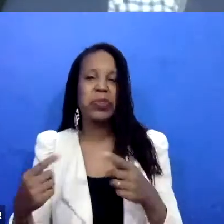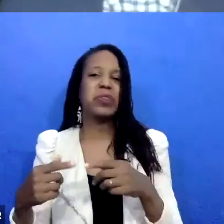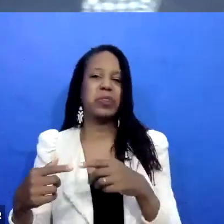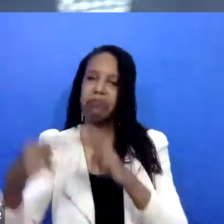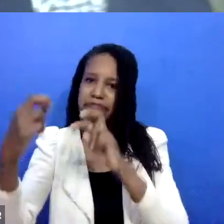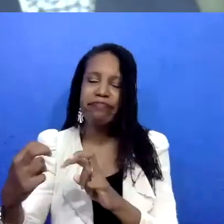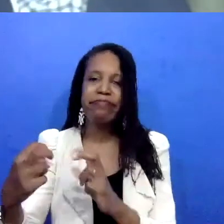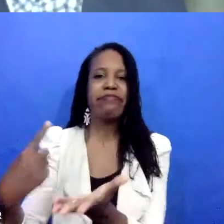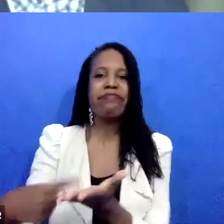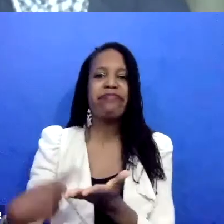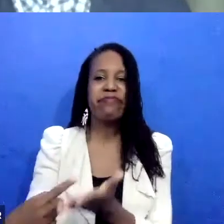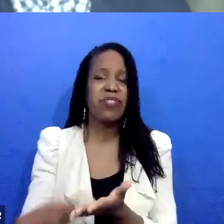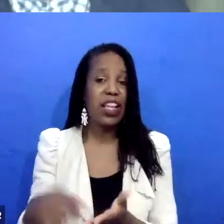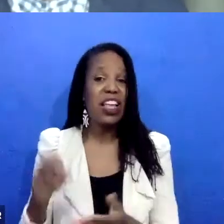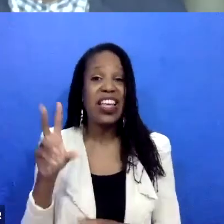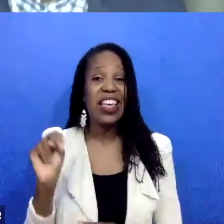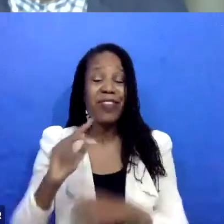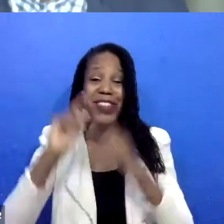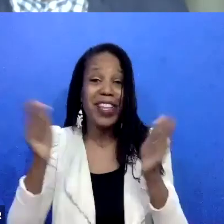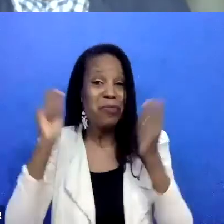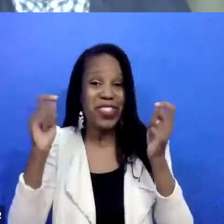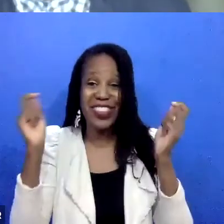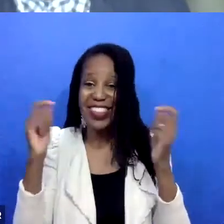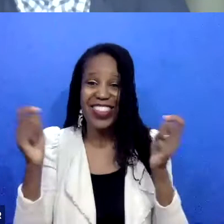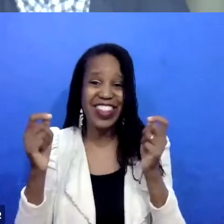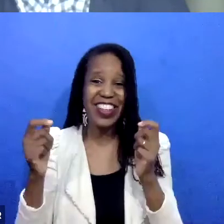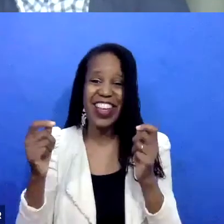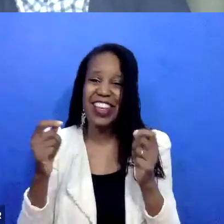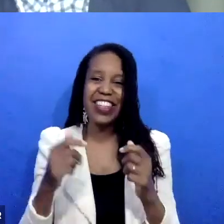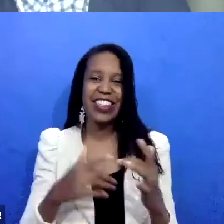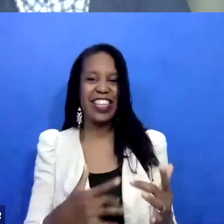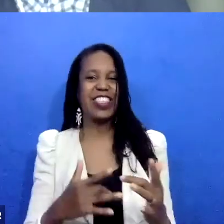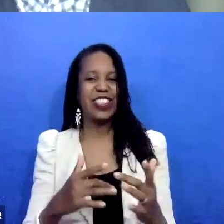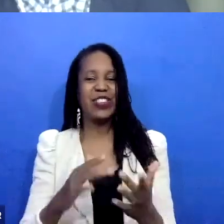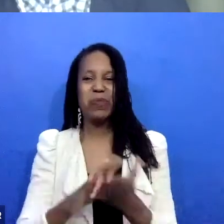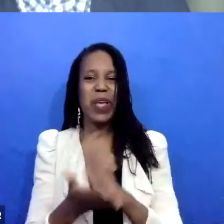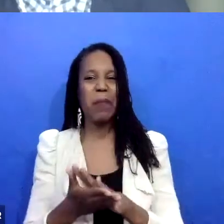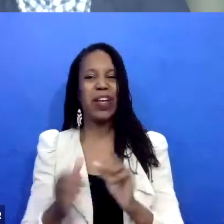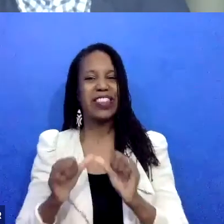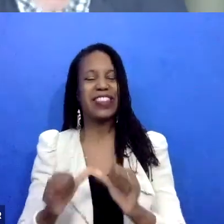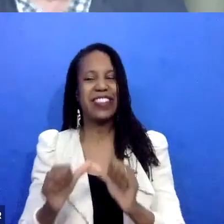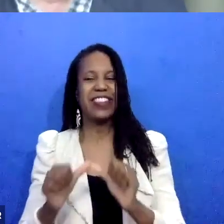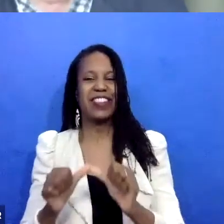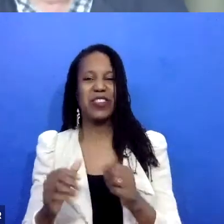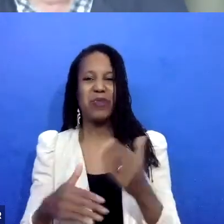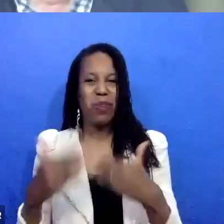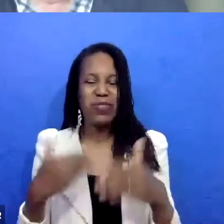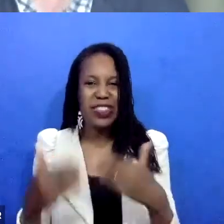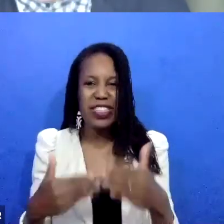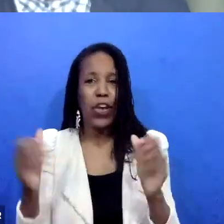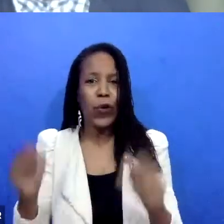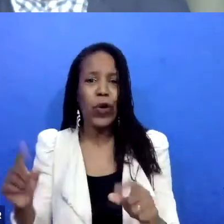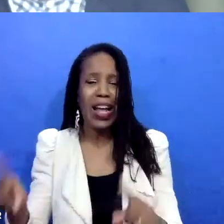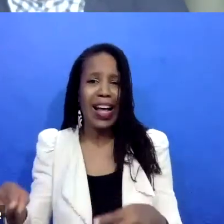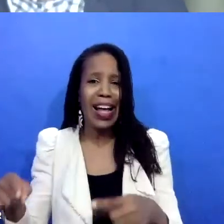then, you know, it's sort of like this constant de-escalation of what conflict could come up along the way